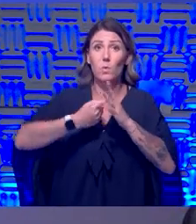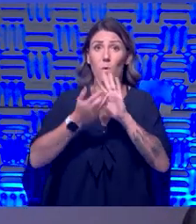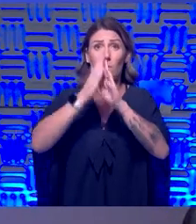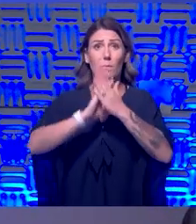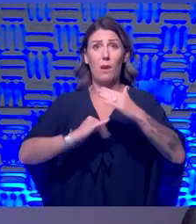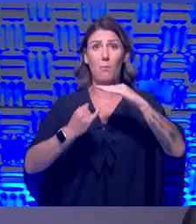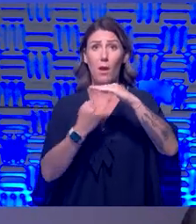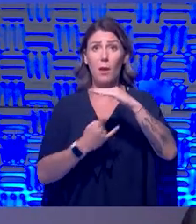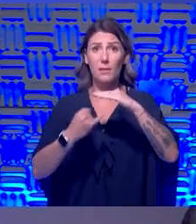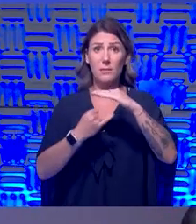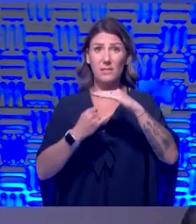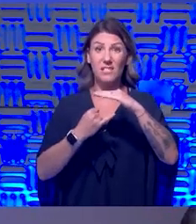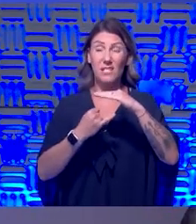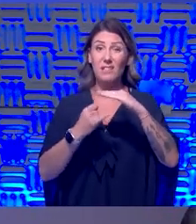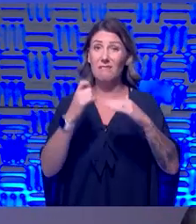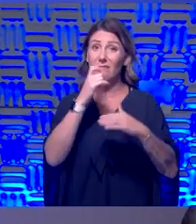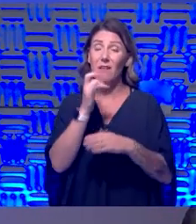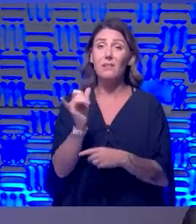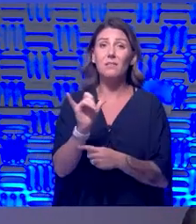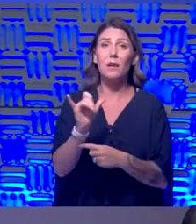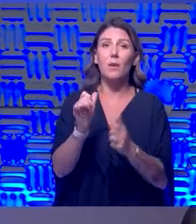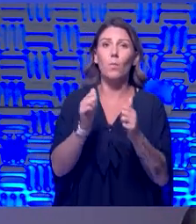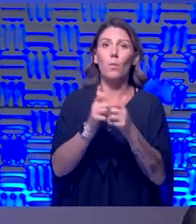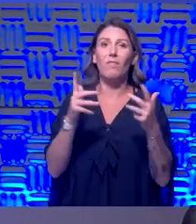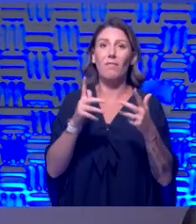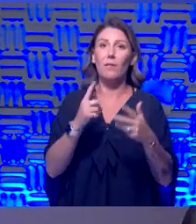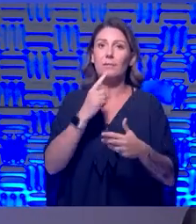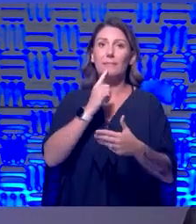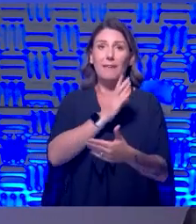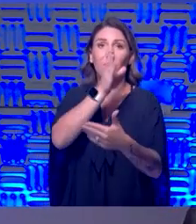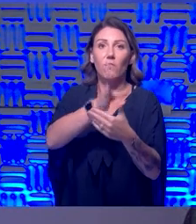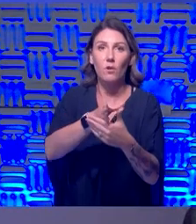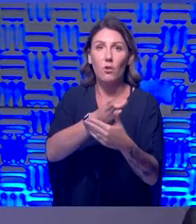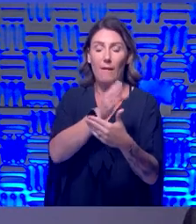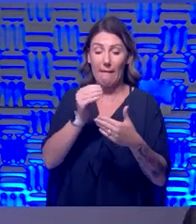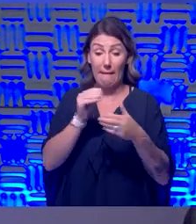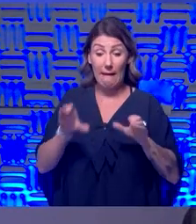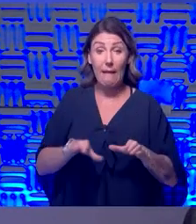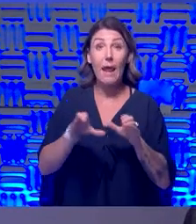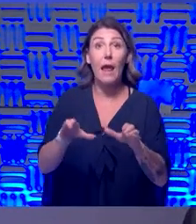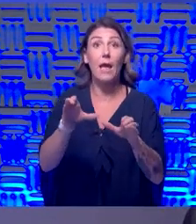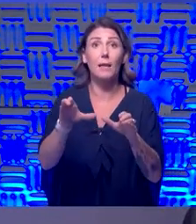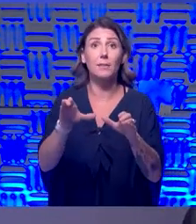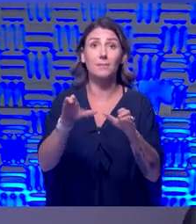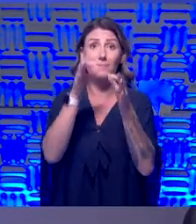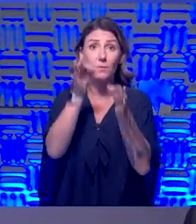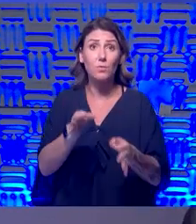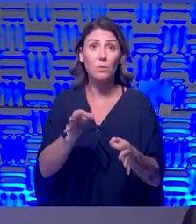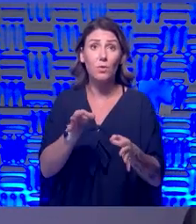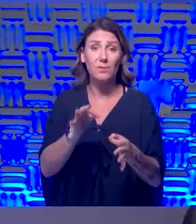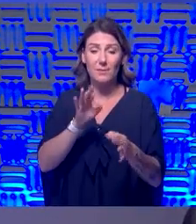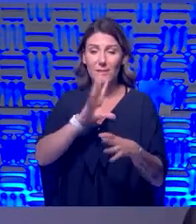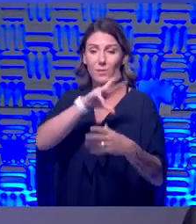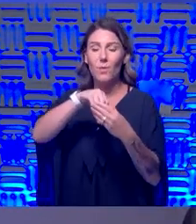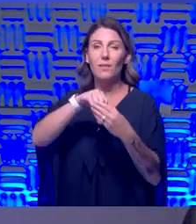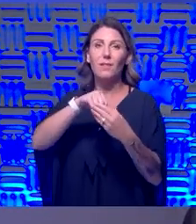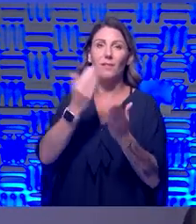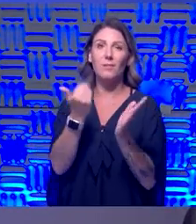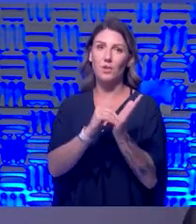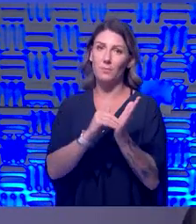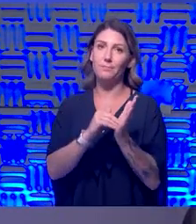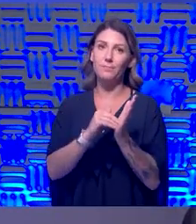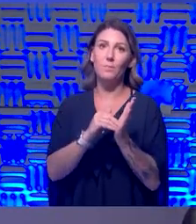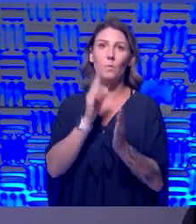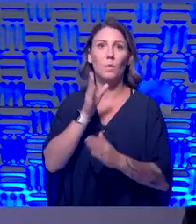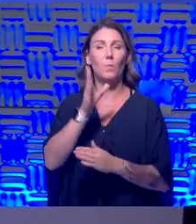becomes less and less likely without significant intervention and active, an active choice to engage again, uh,